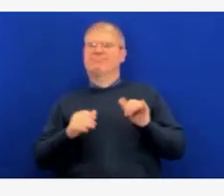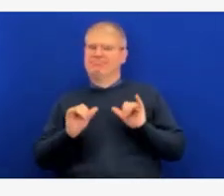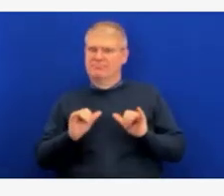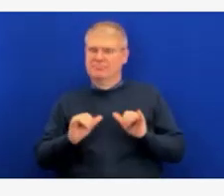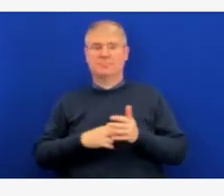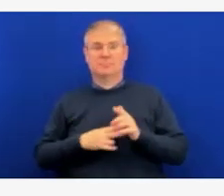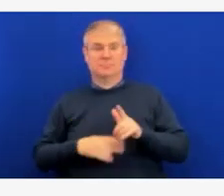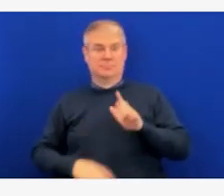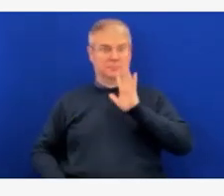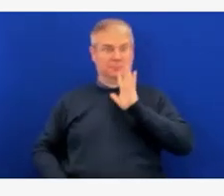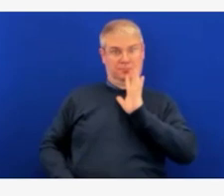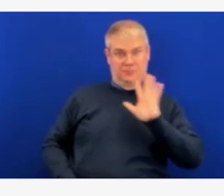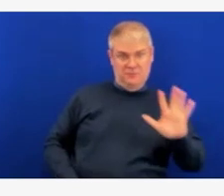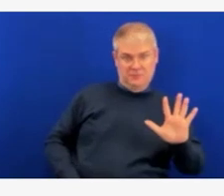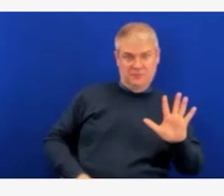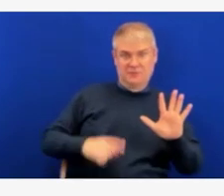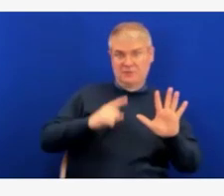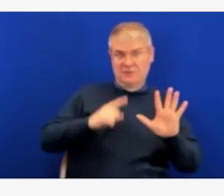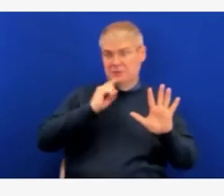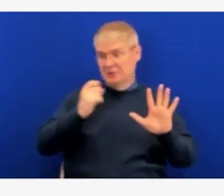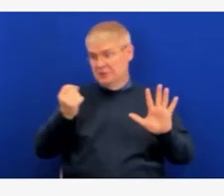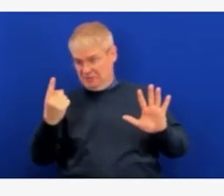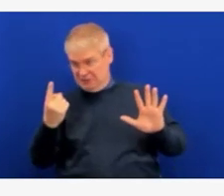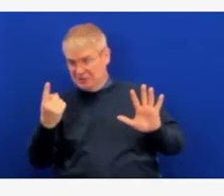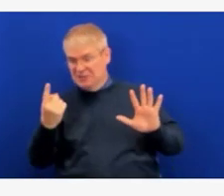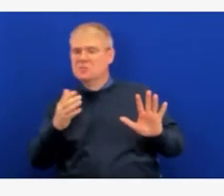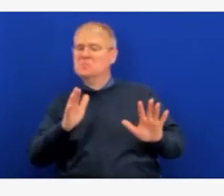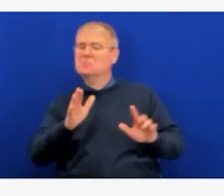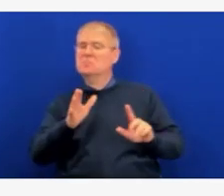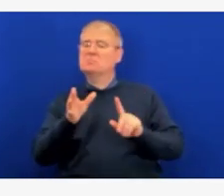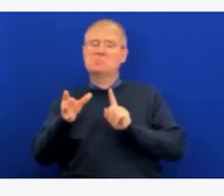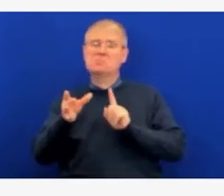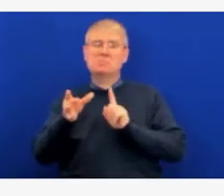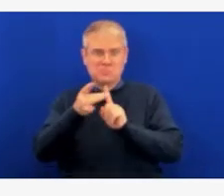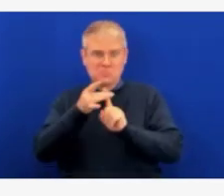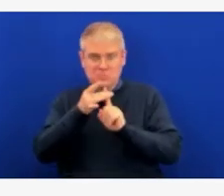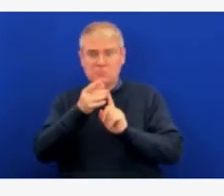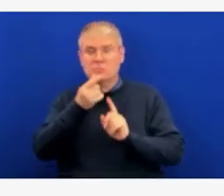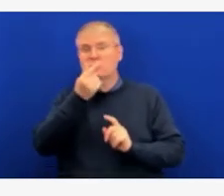concern of sort of the long-term potential effects from those changes as well.